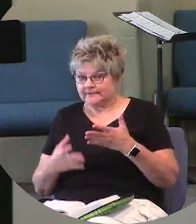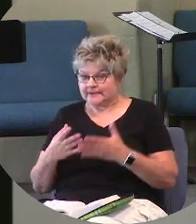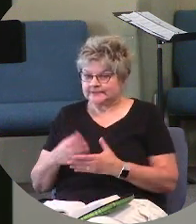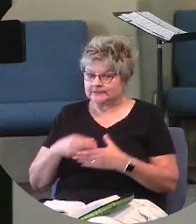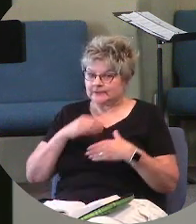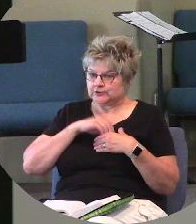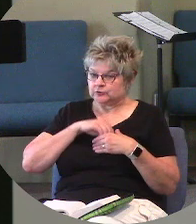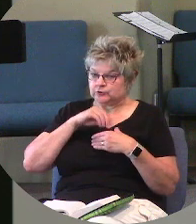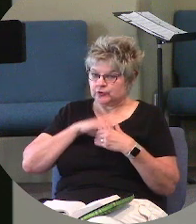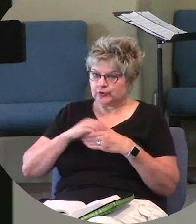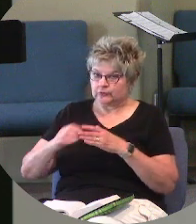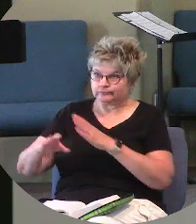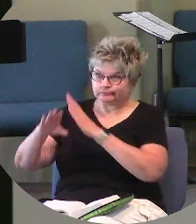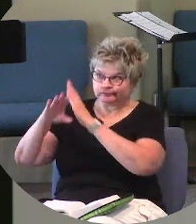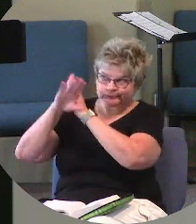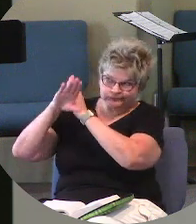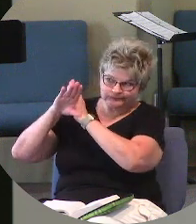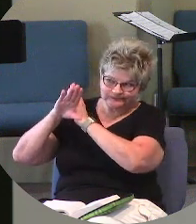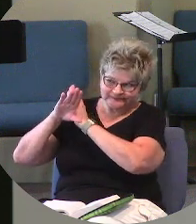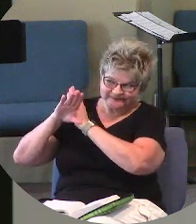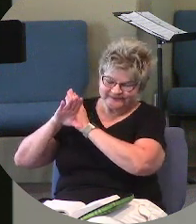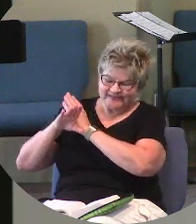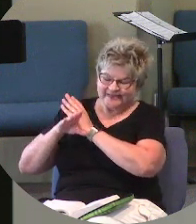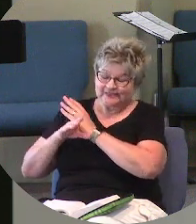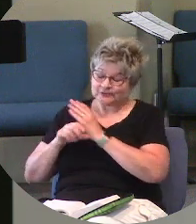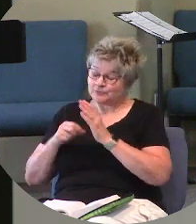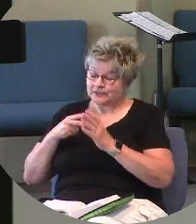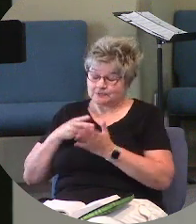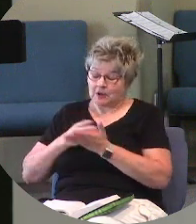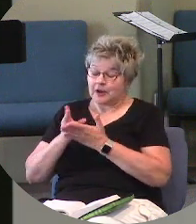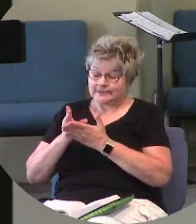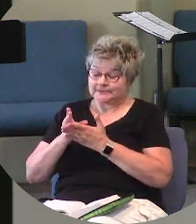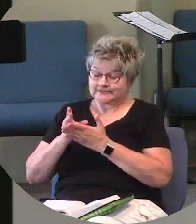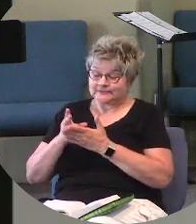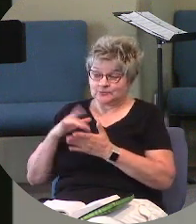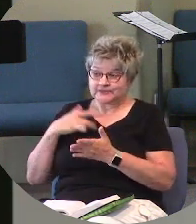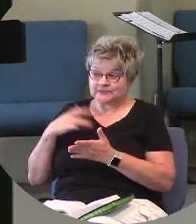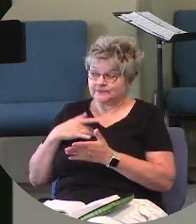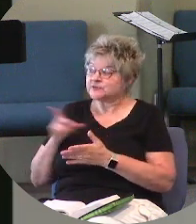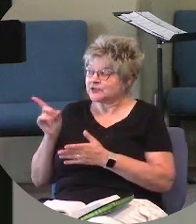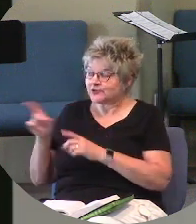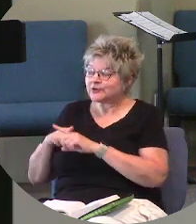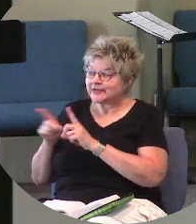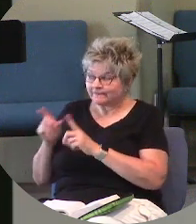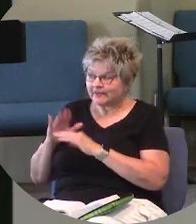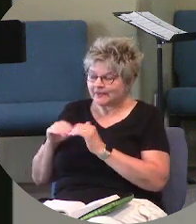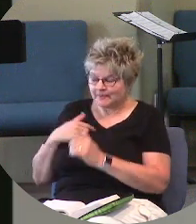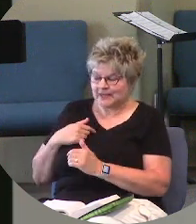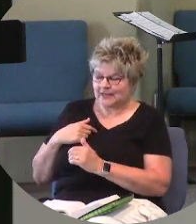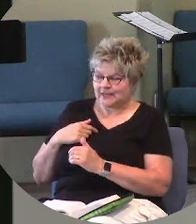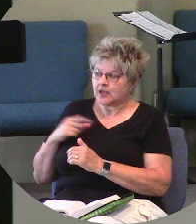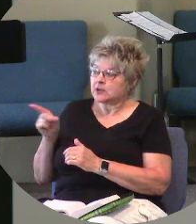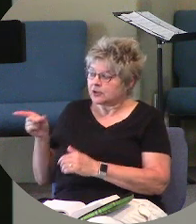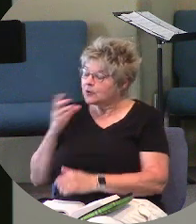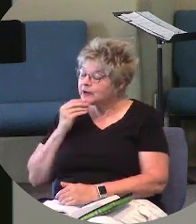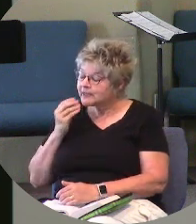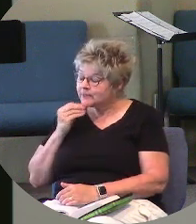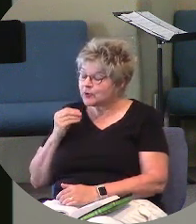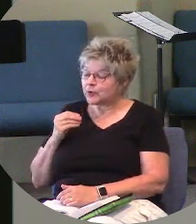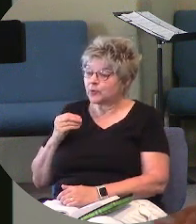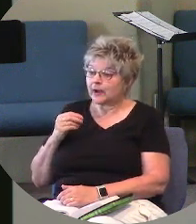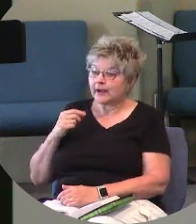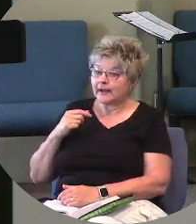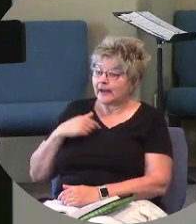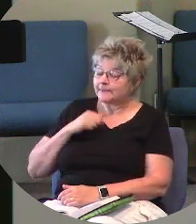Because again, she's being honest. This is what she feels. You're different than I am. You're a Hebrew. You're a Jew.